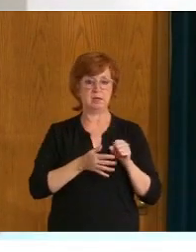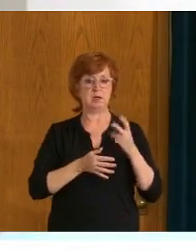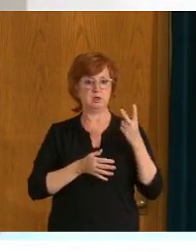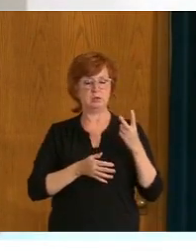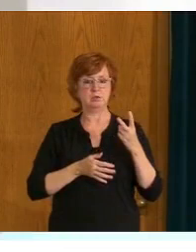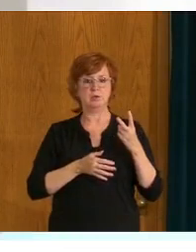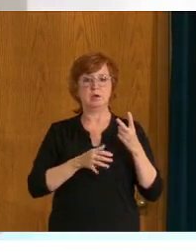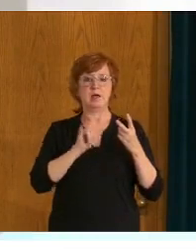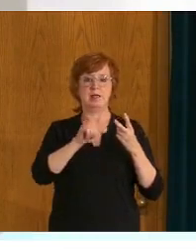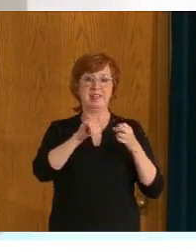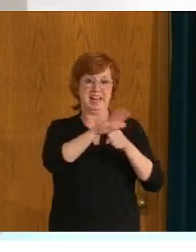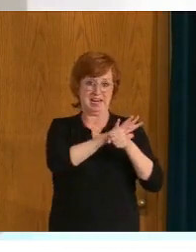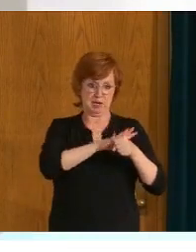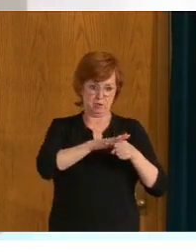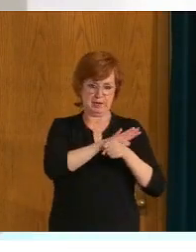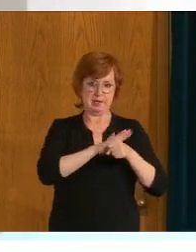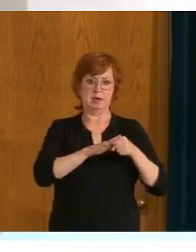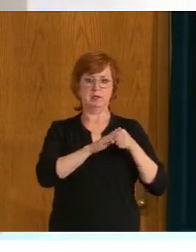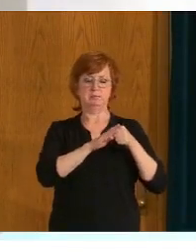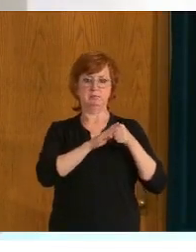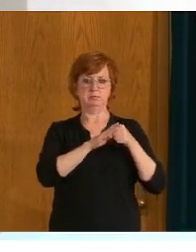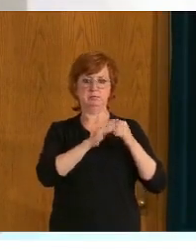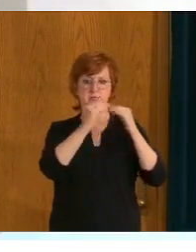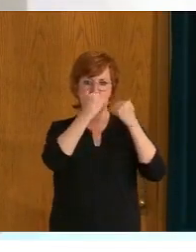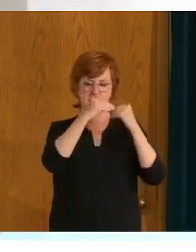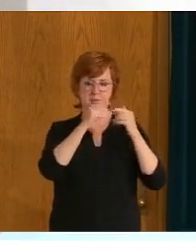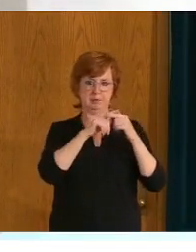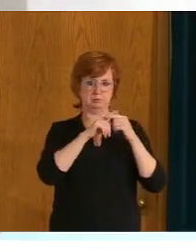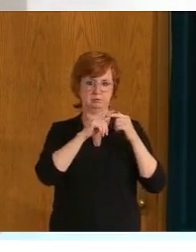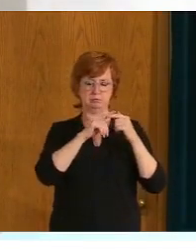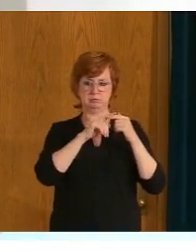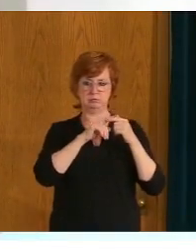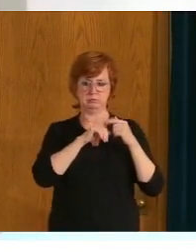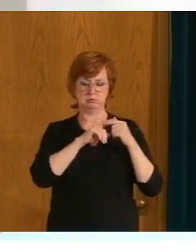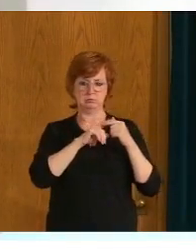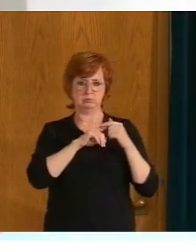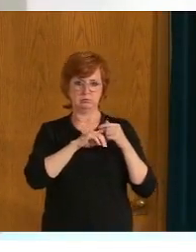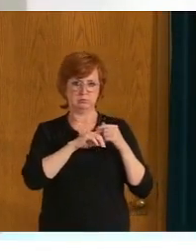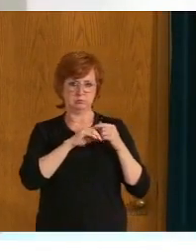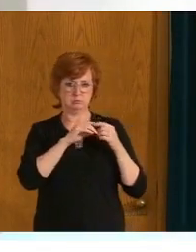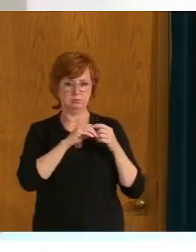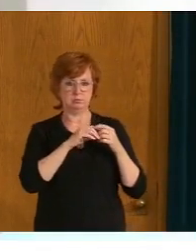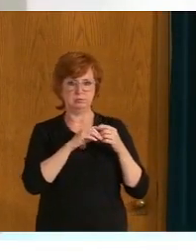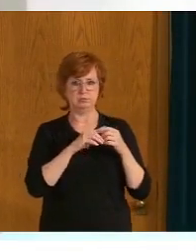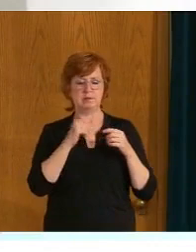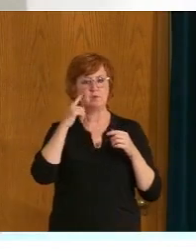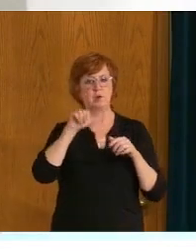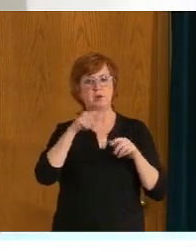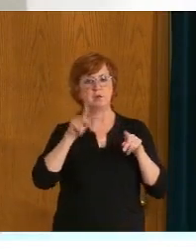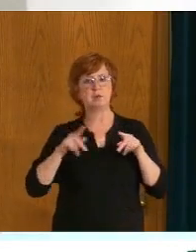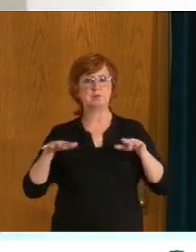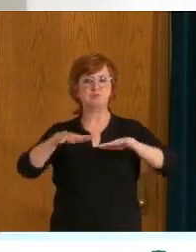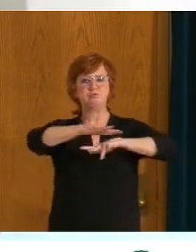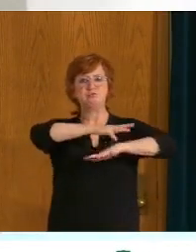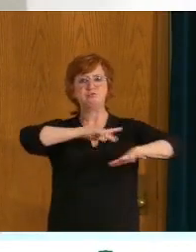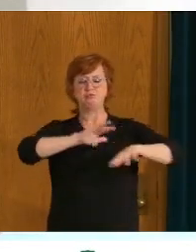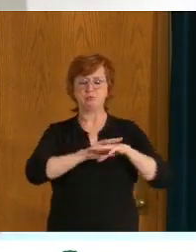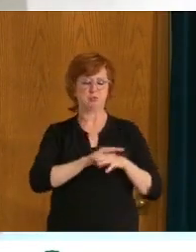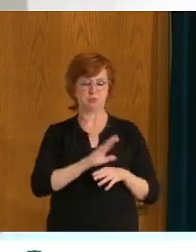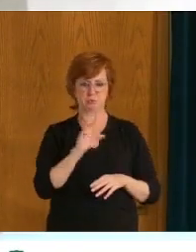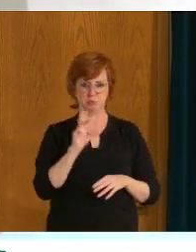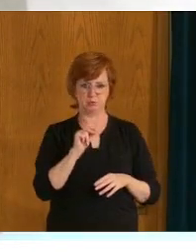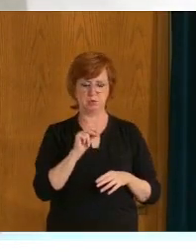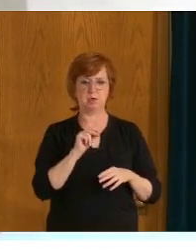shortest period of time in that wing. But it will be very similar to in the past how, you know, public health has worked with infection